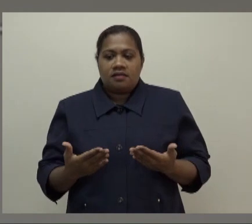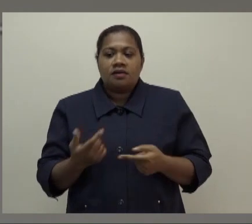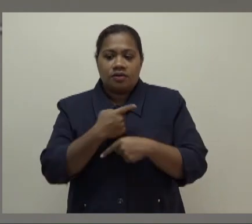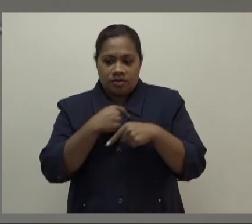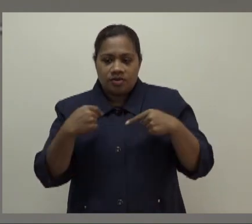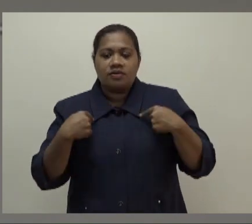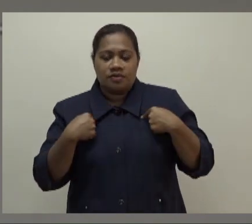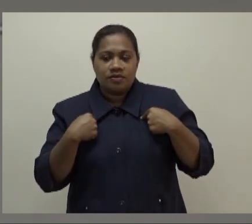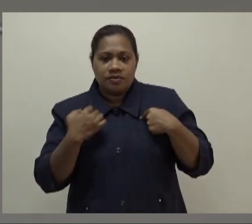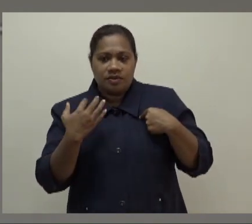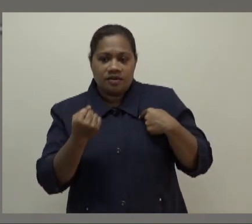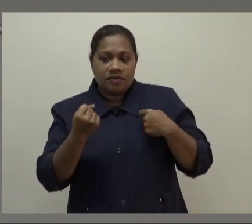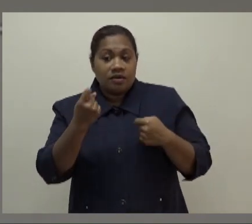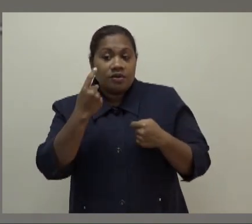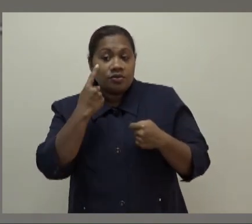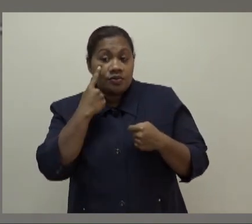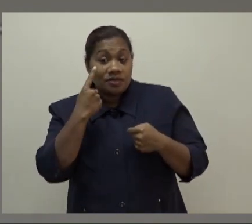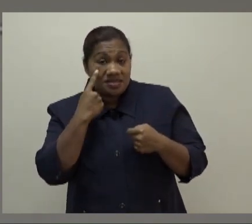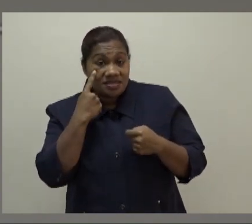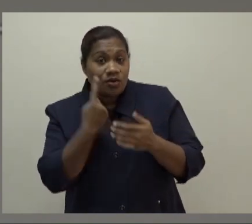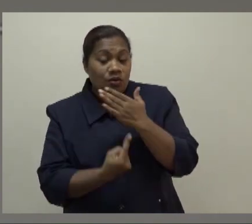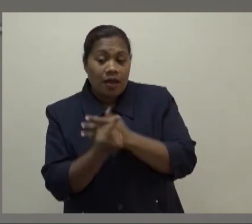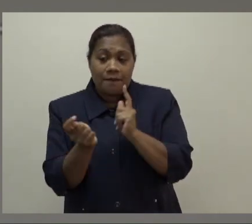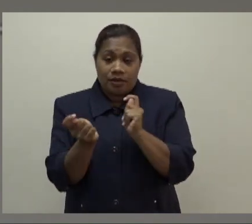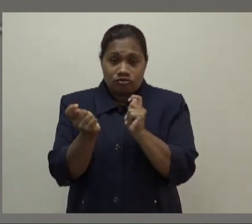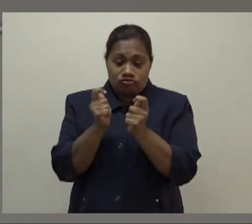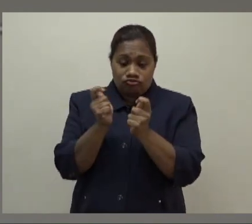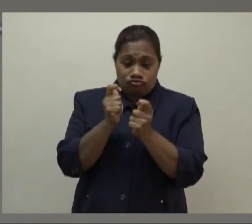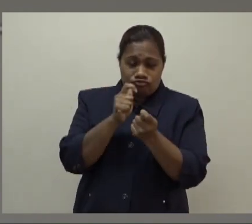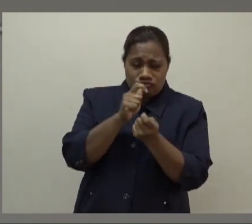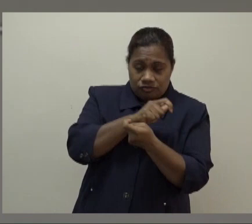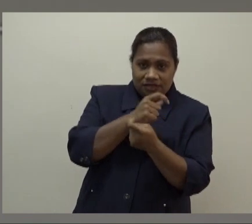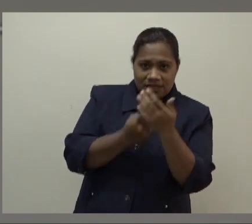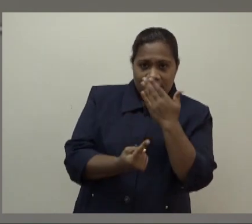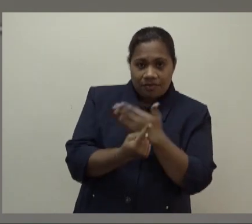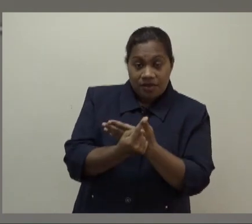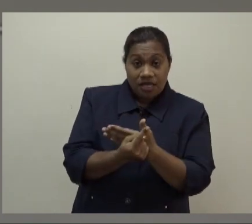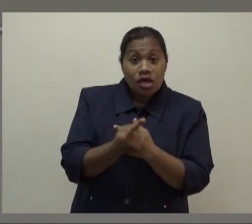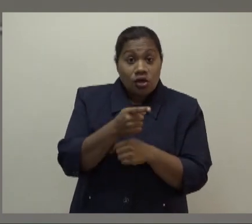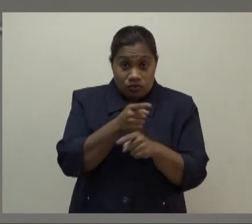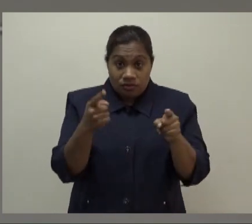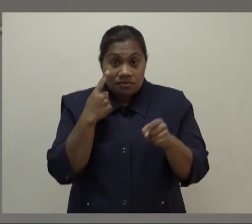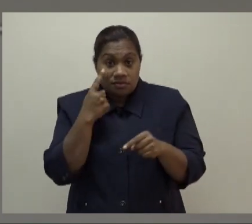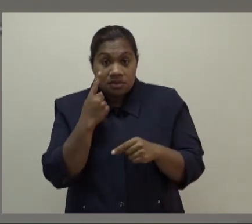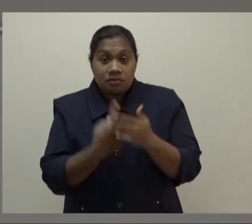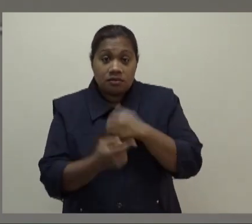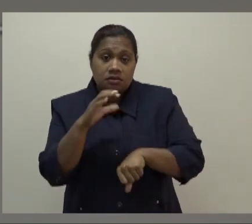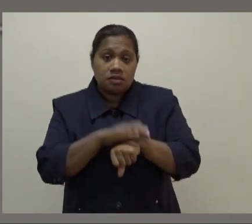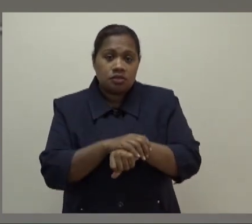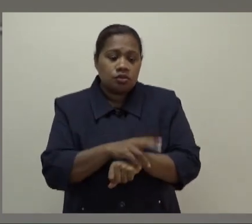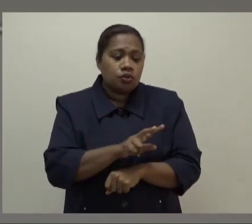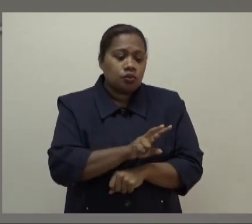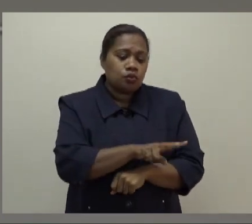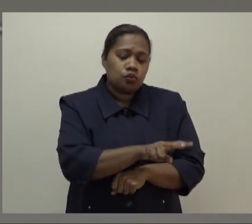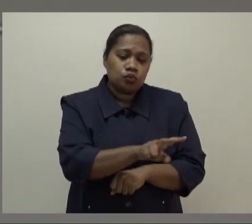But you will see changes happening. You'll see a lot, a few movement of senior staff in regards